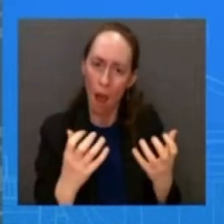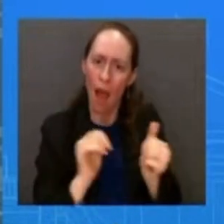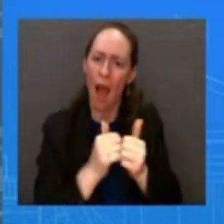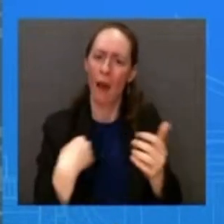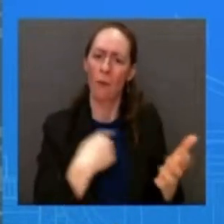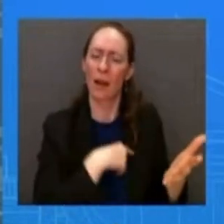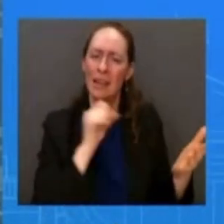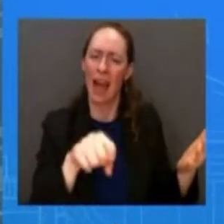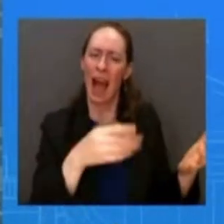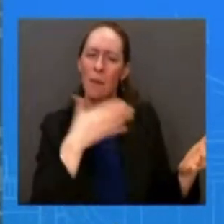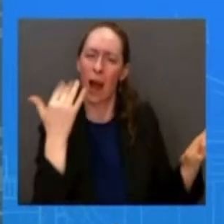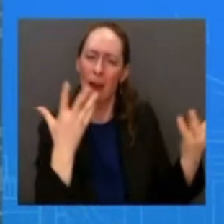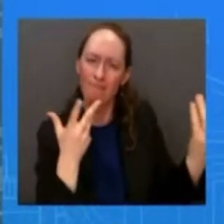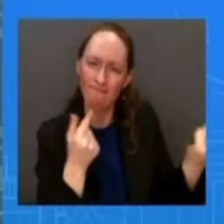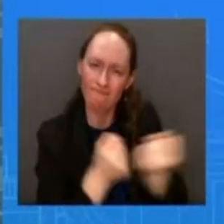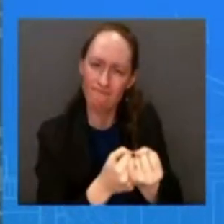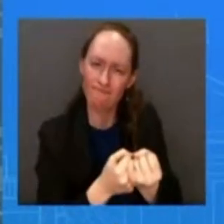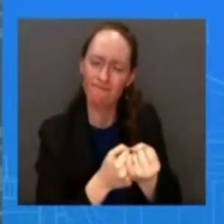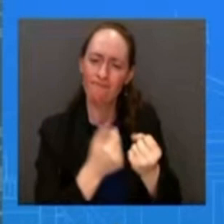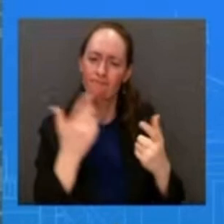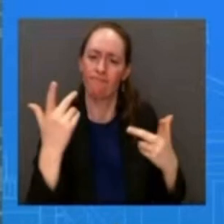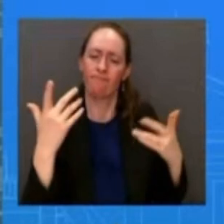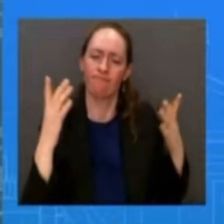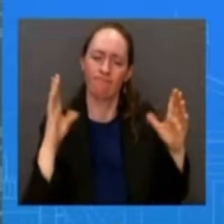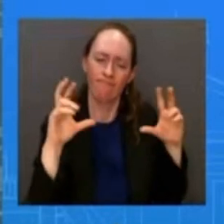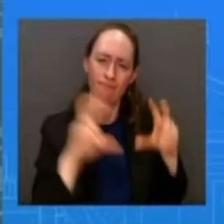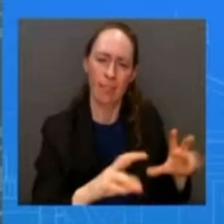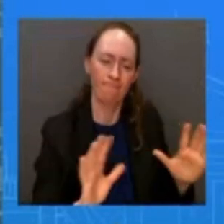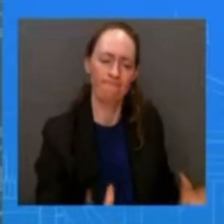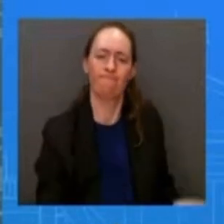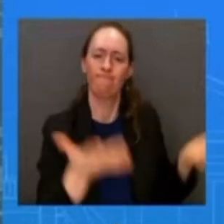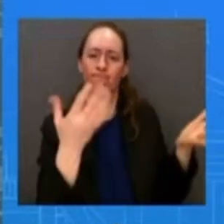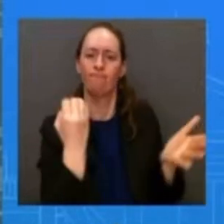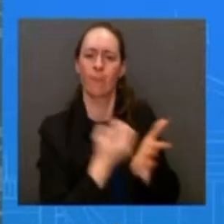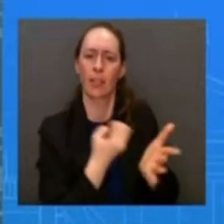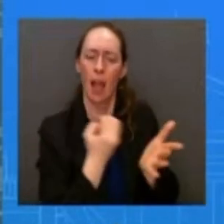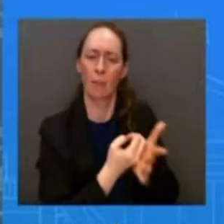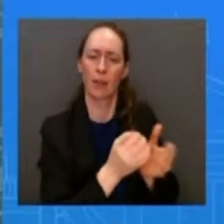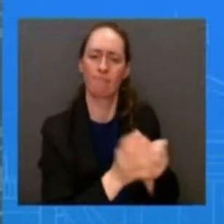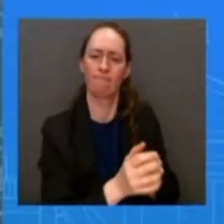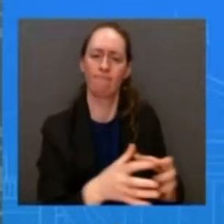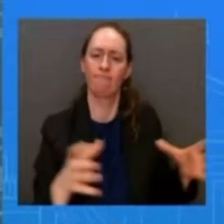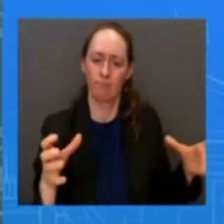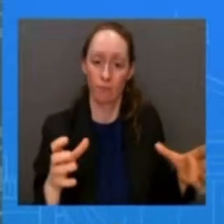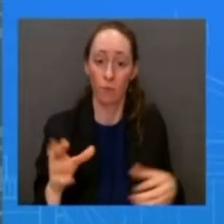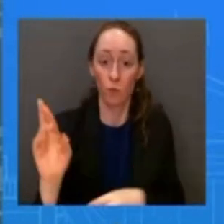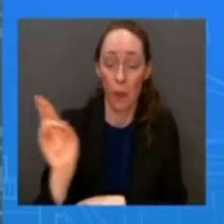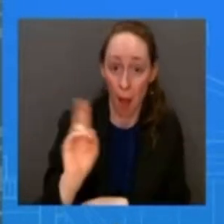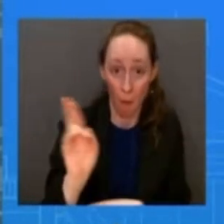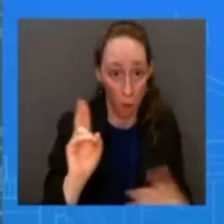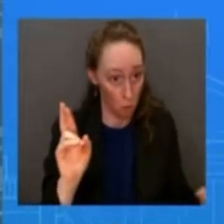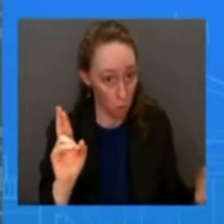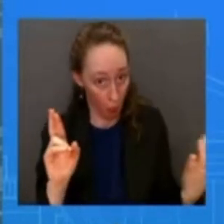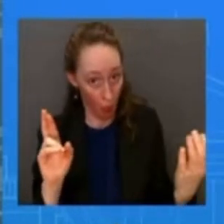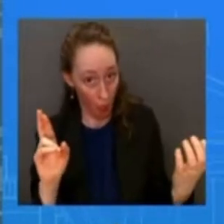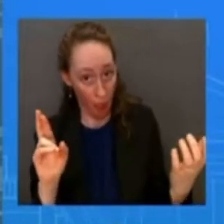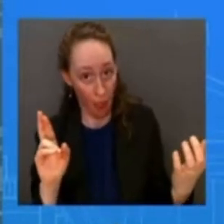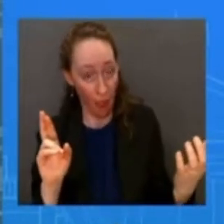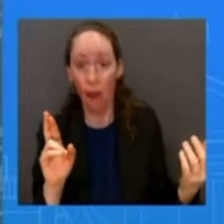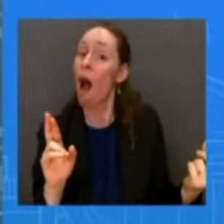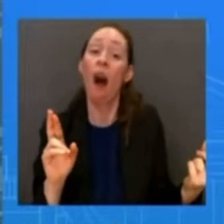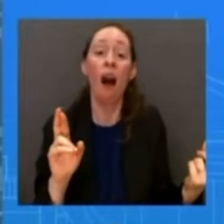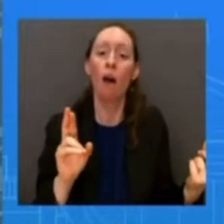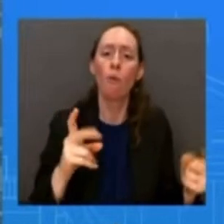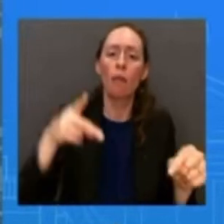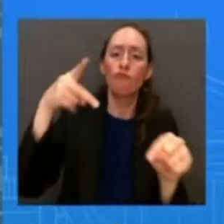seeing that's not what they want to do what they want to do is they want to cut social security what they want to do is they want to cut medicare and they want to